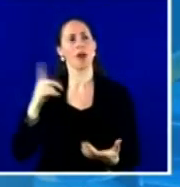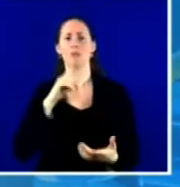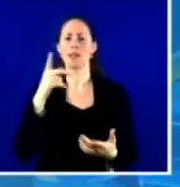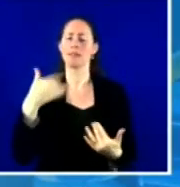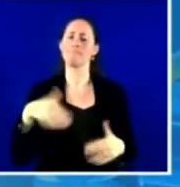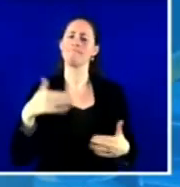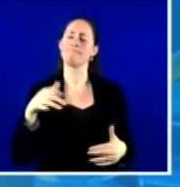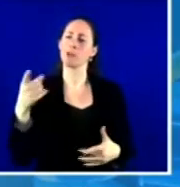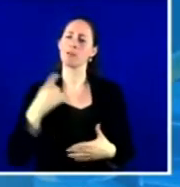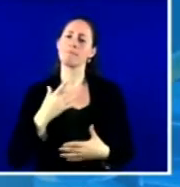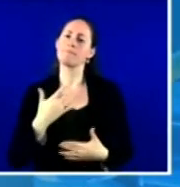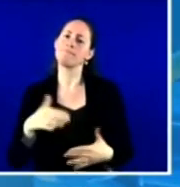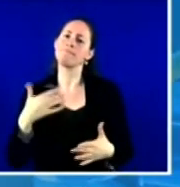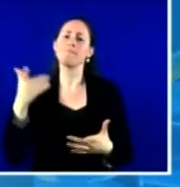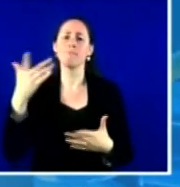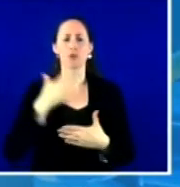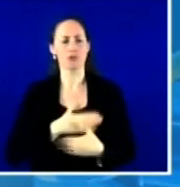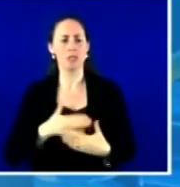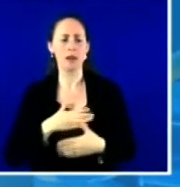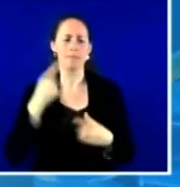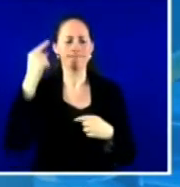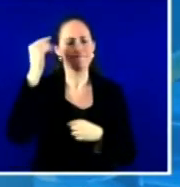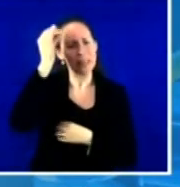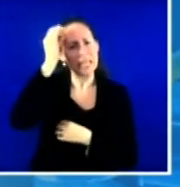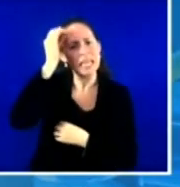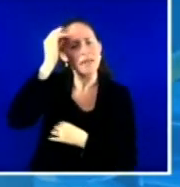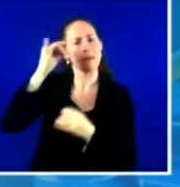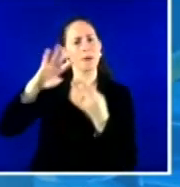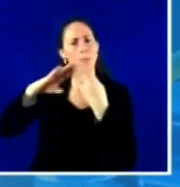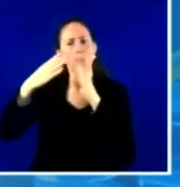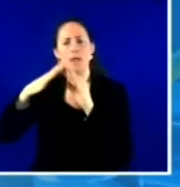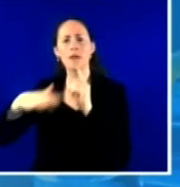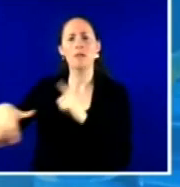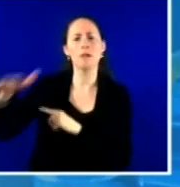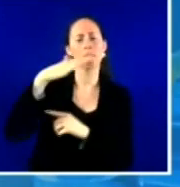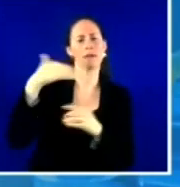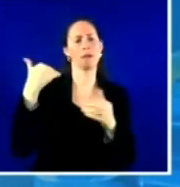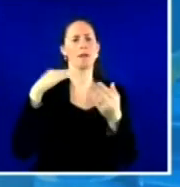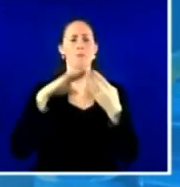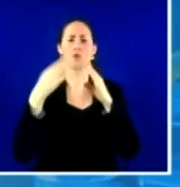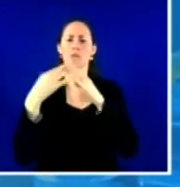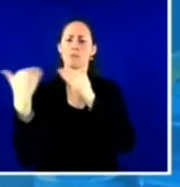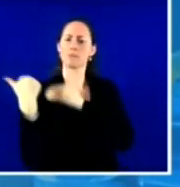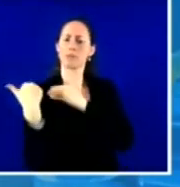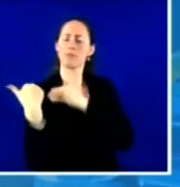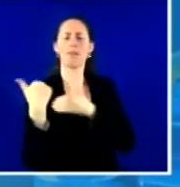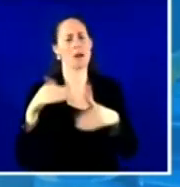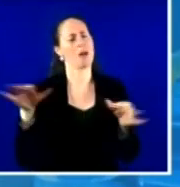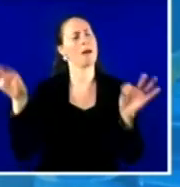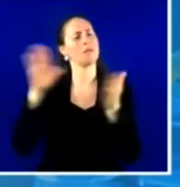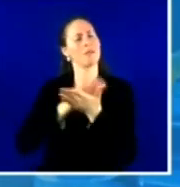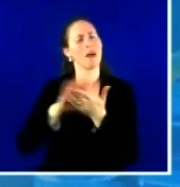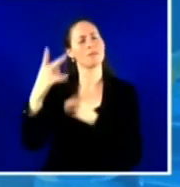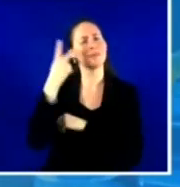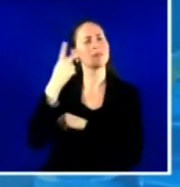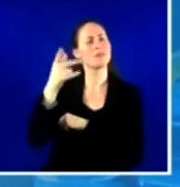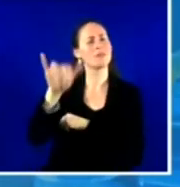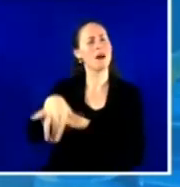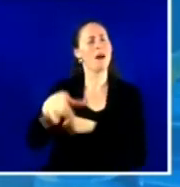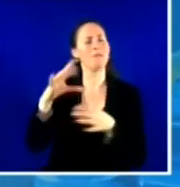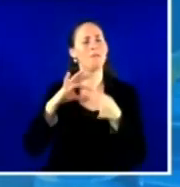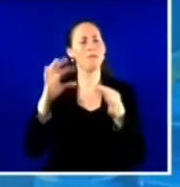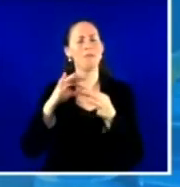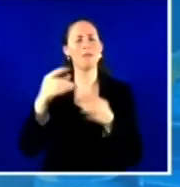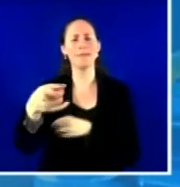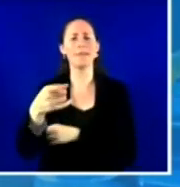community responsibility. Um, because, you know, we talked to them about the fact that indeed, as I've mentioned, we can